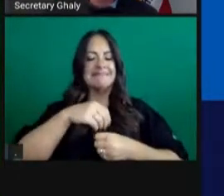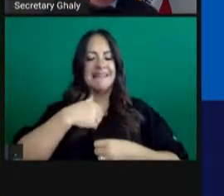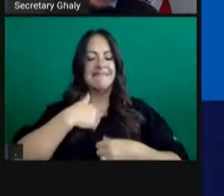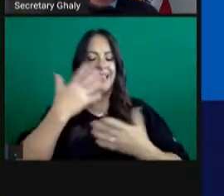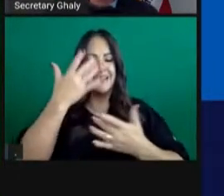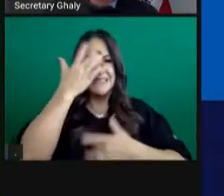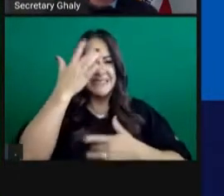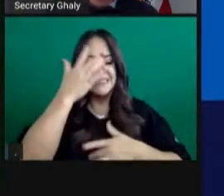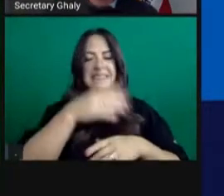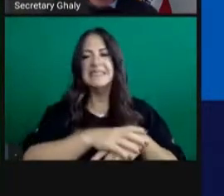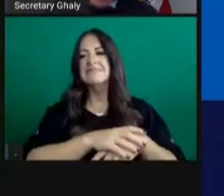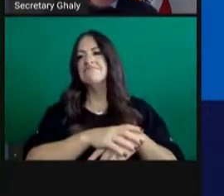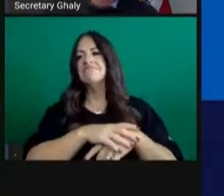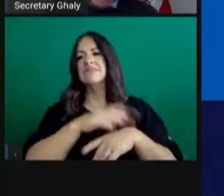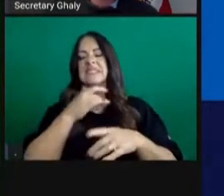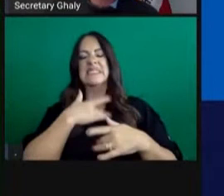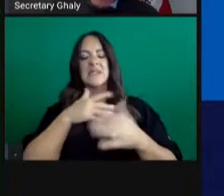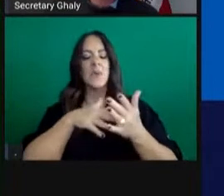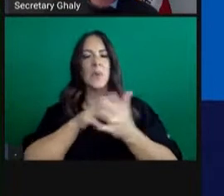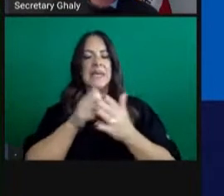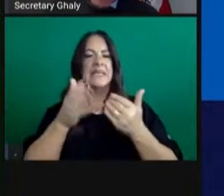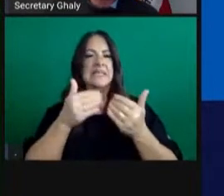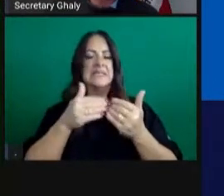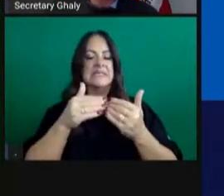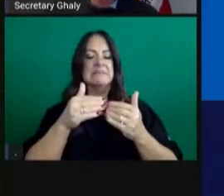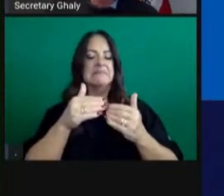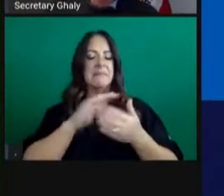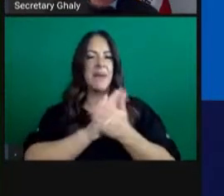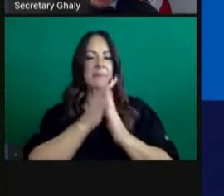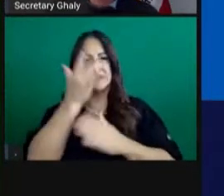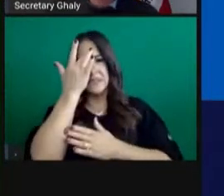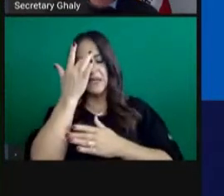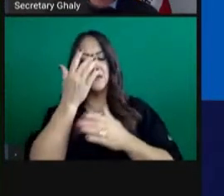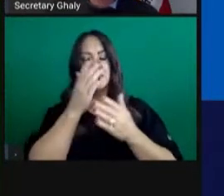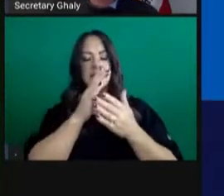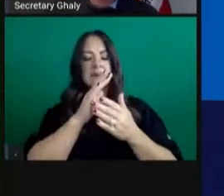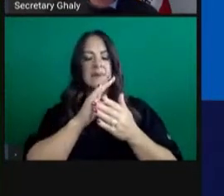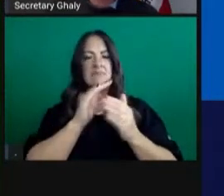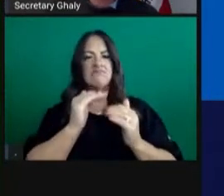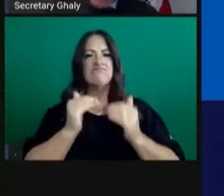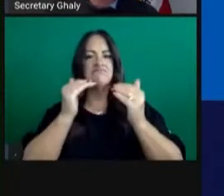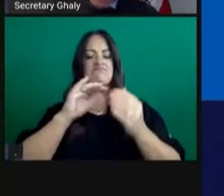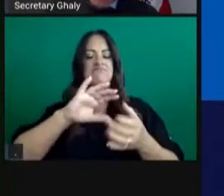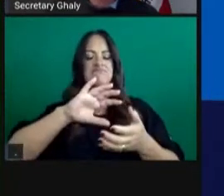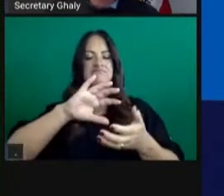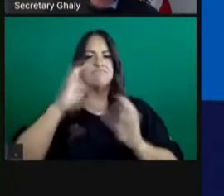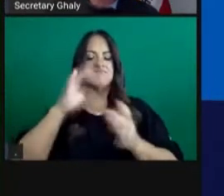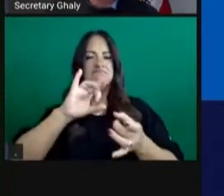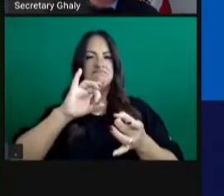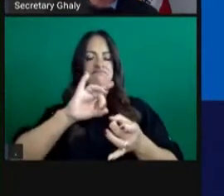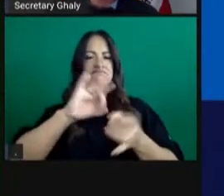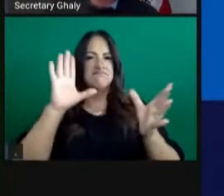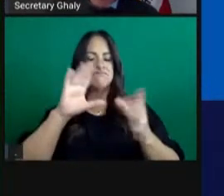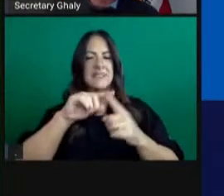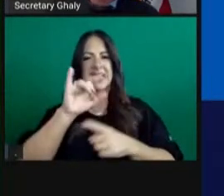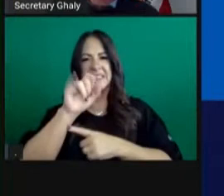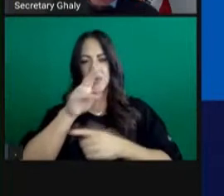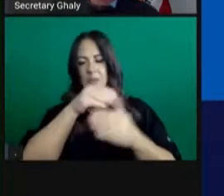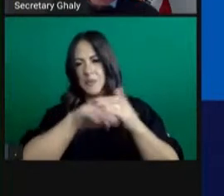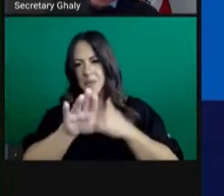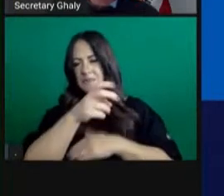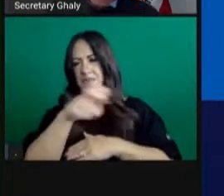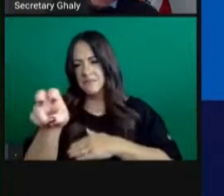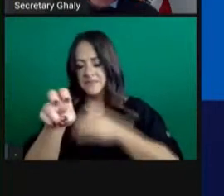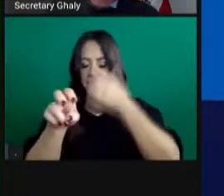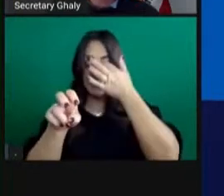admission rate among the patients in the hospital will be higher, and that will also diminish your ability or region's ability